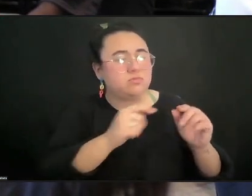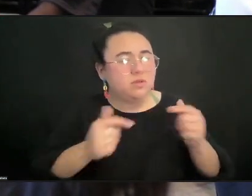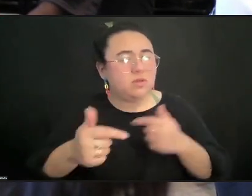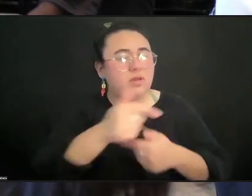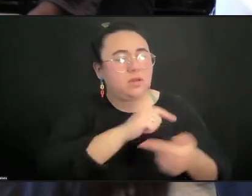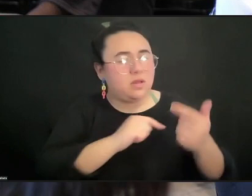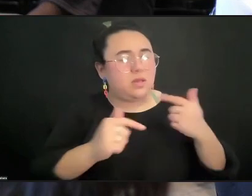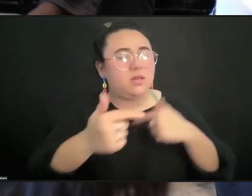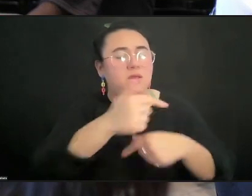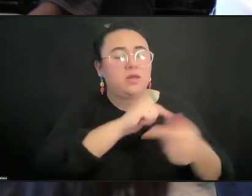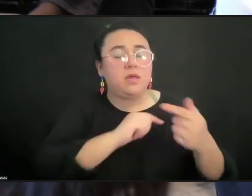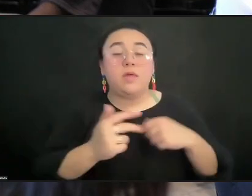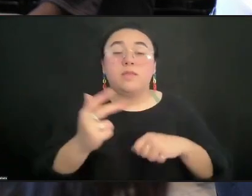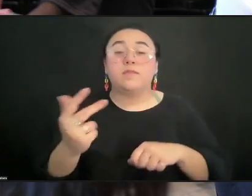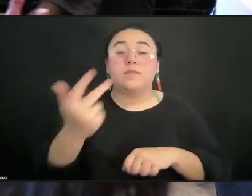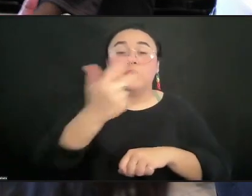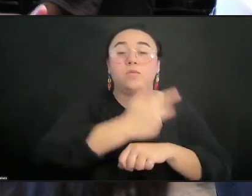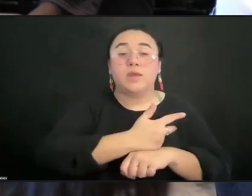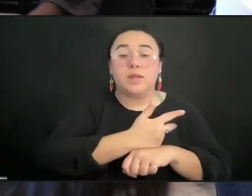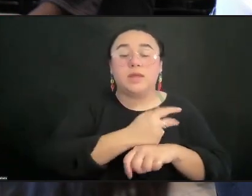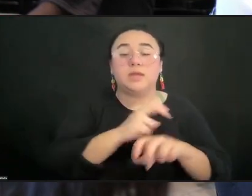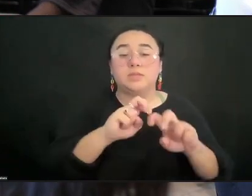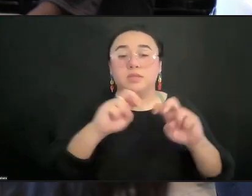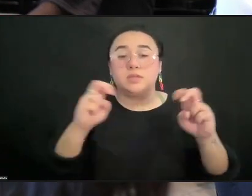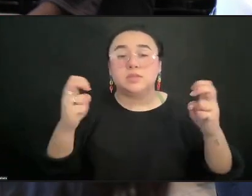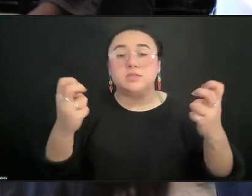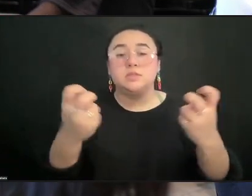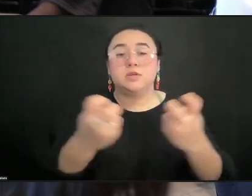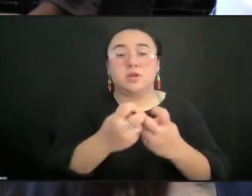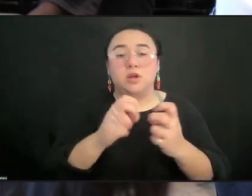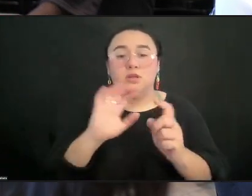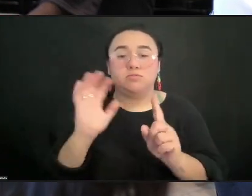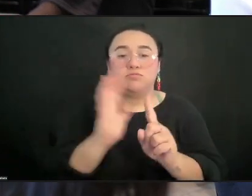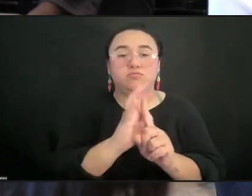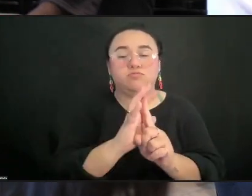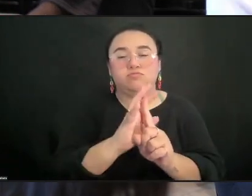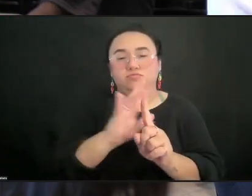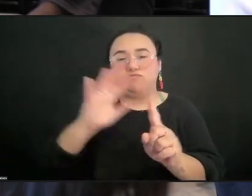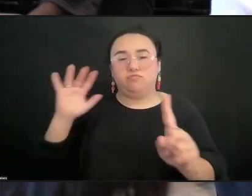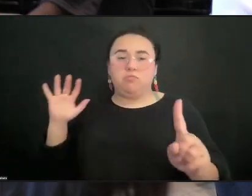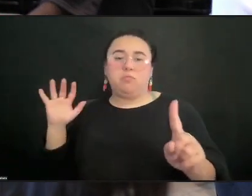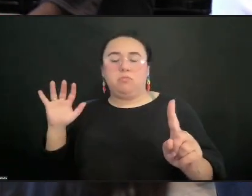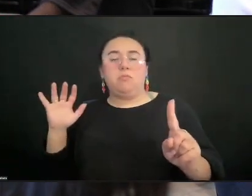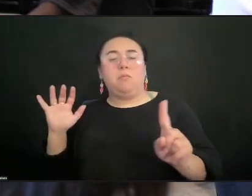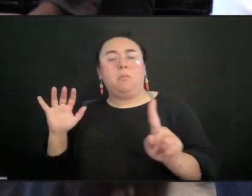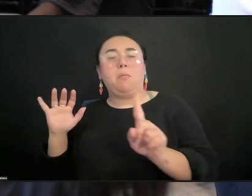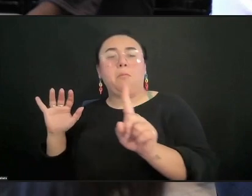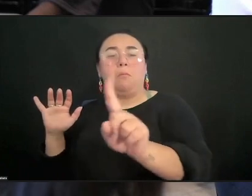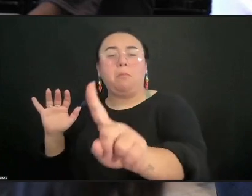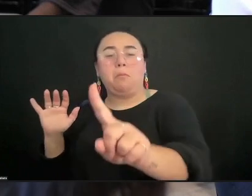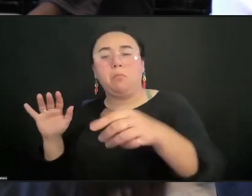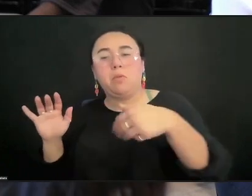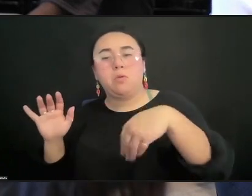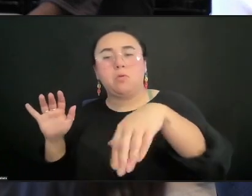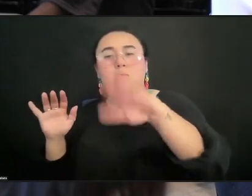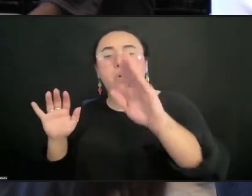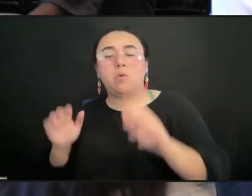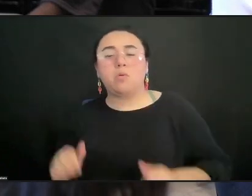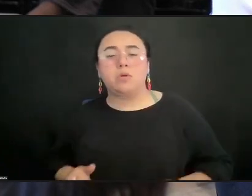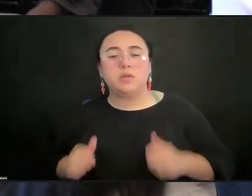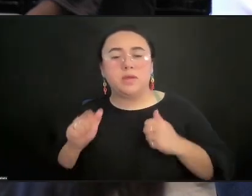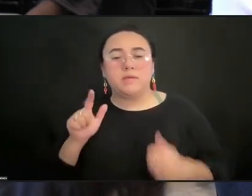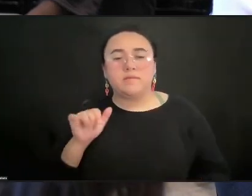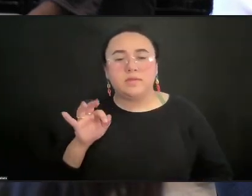circle opens and the person is free to go back to his life. And I think that sense of empowering and using the